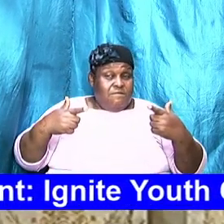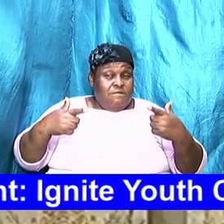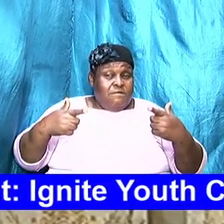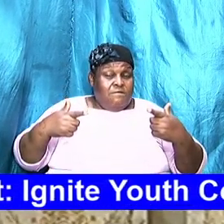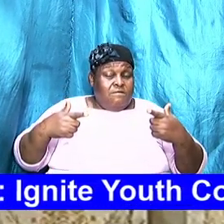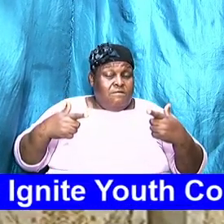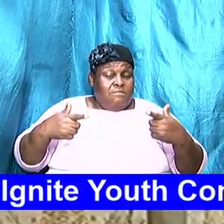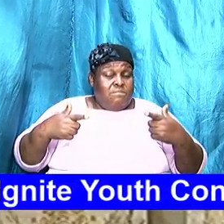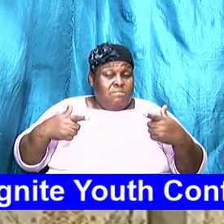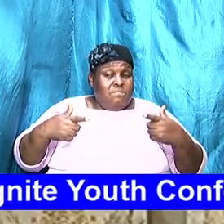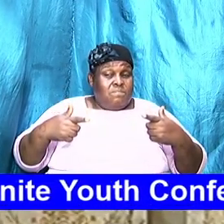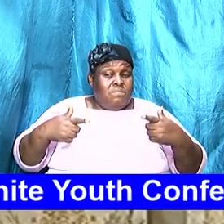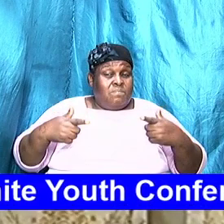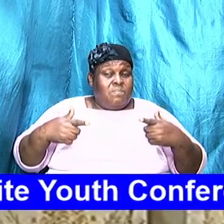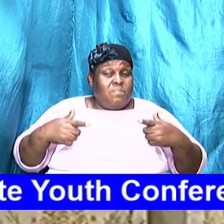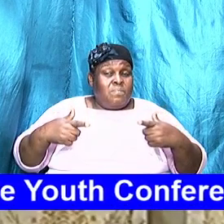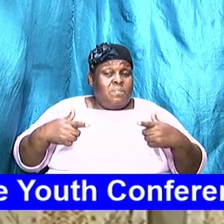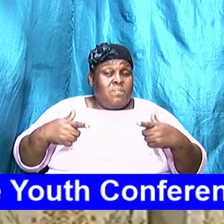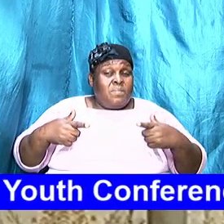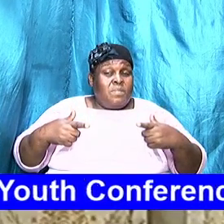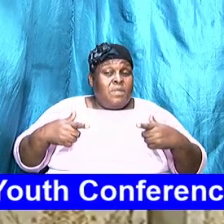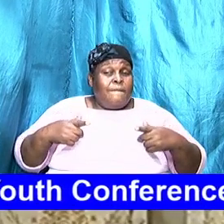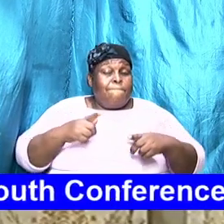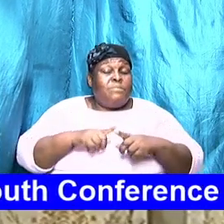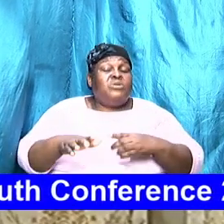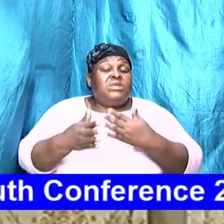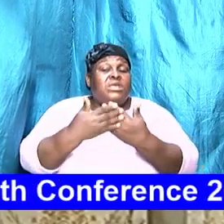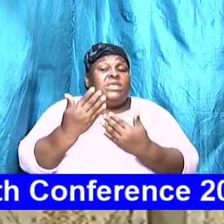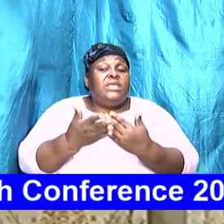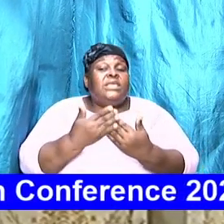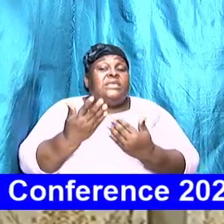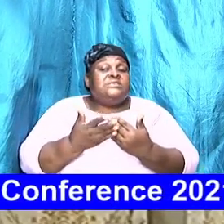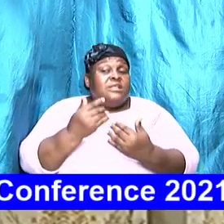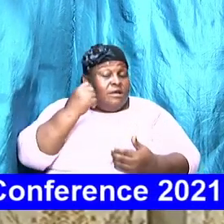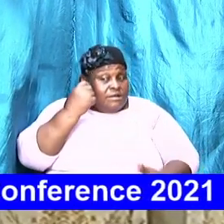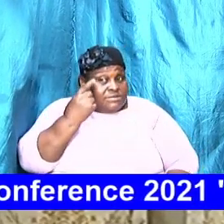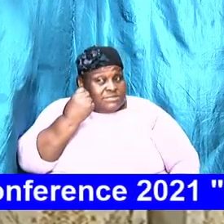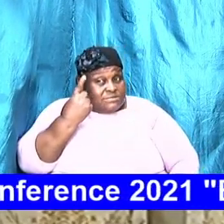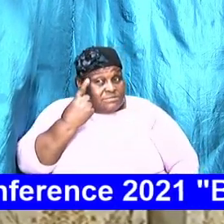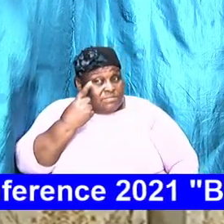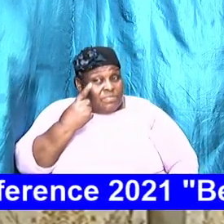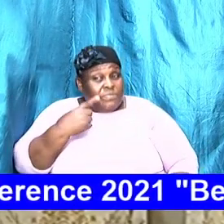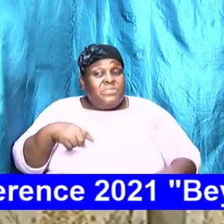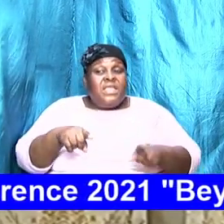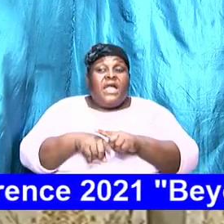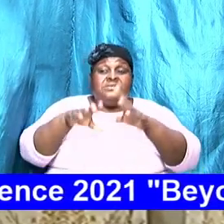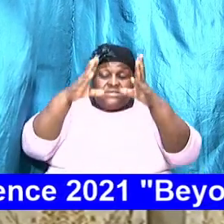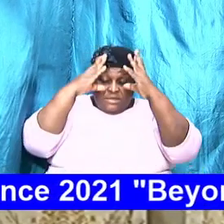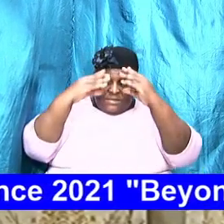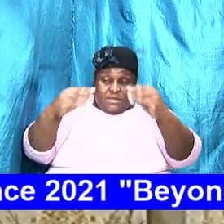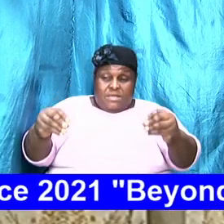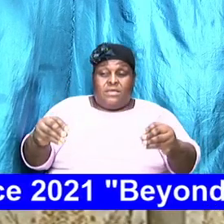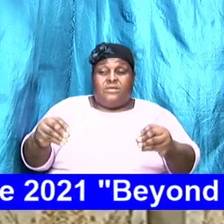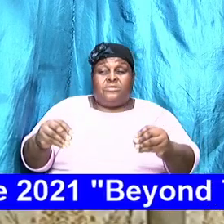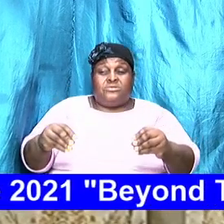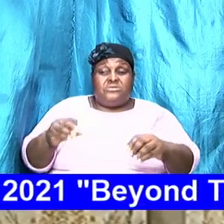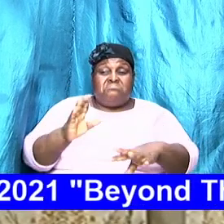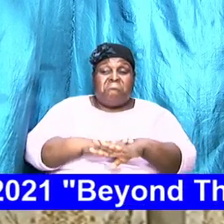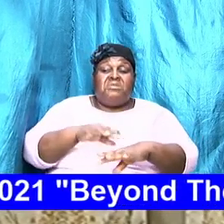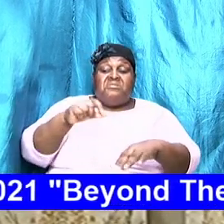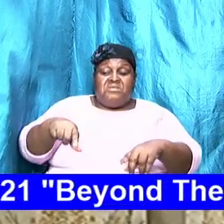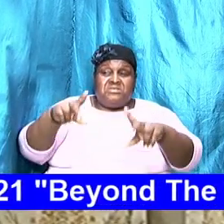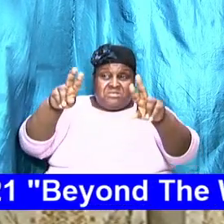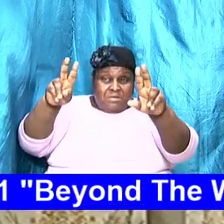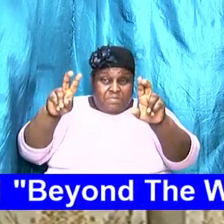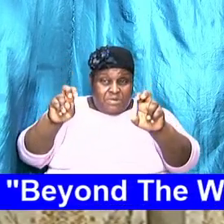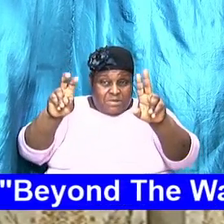But it can easily come across as we teach on this subject, as